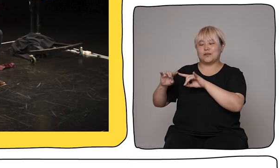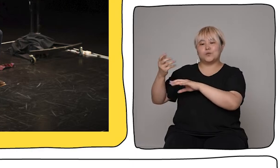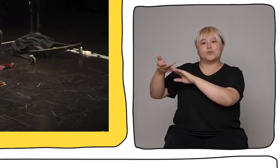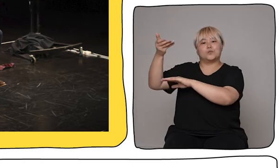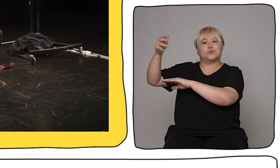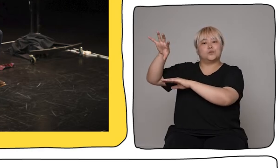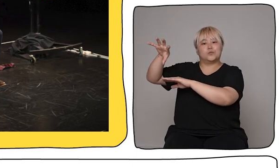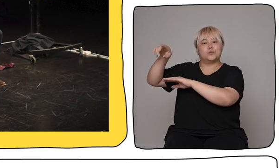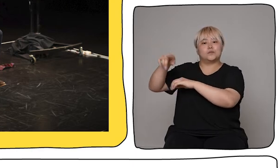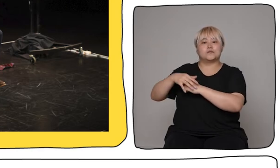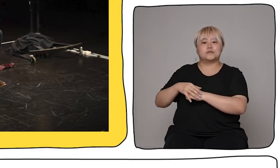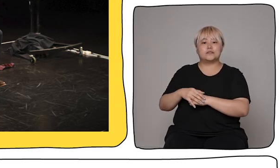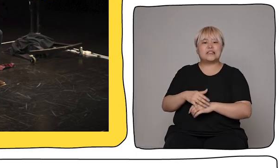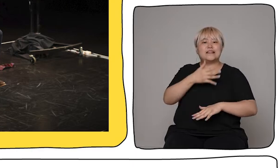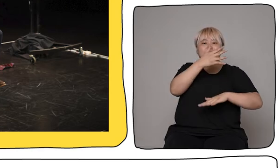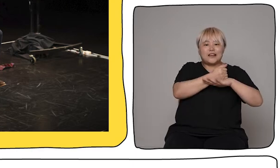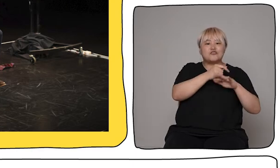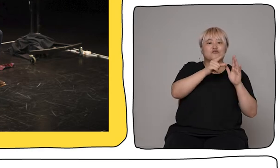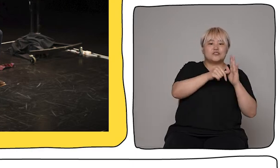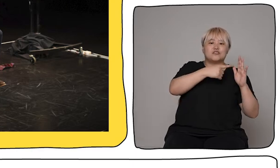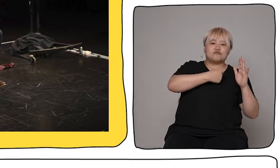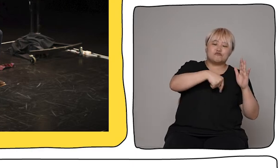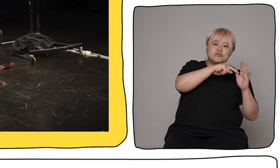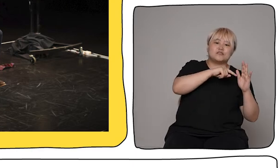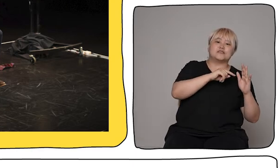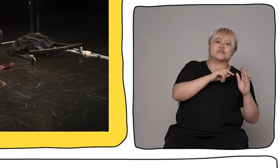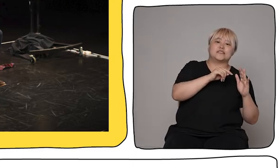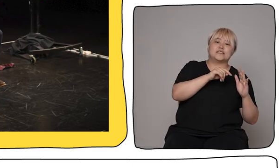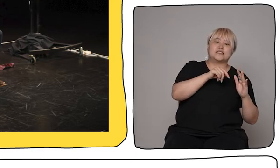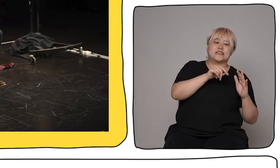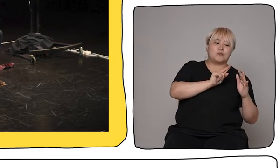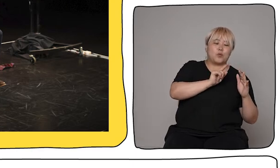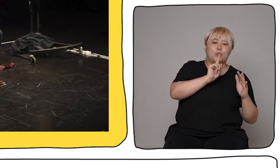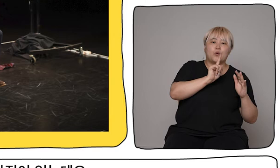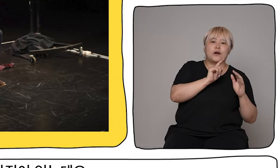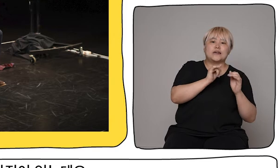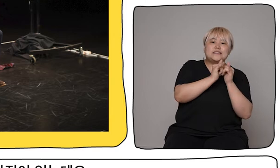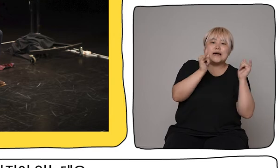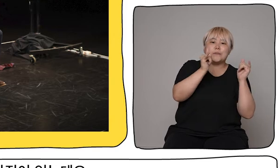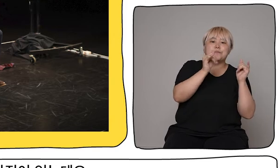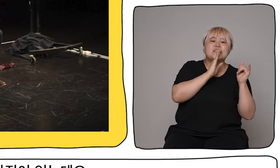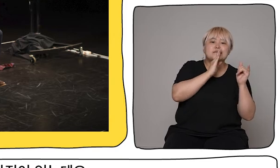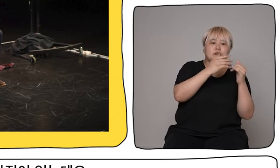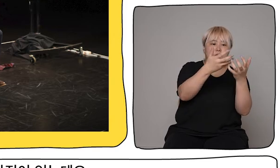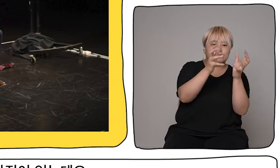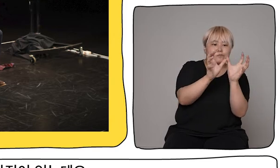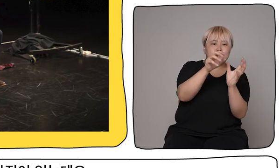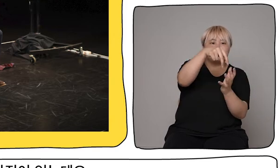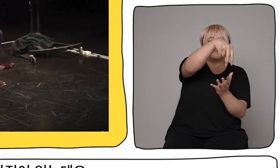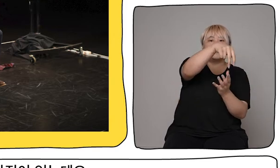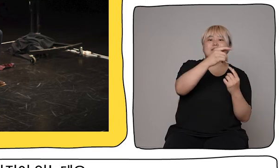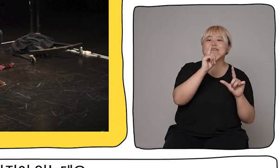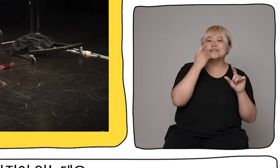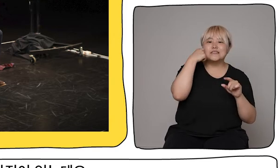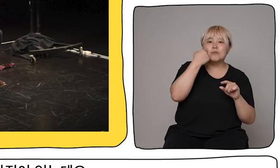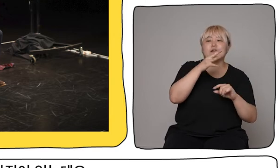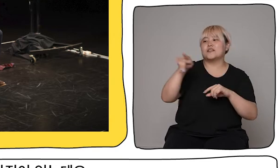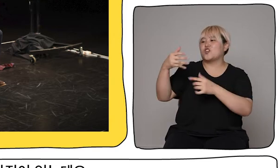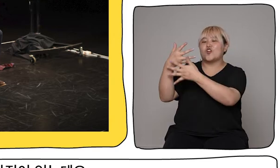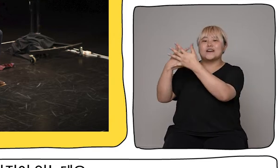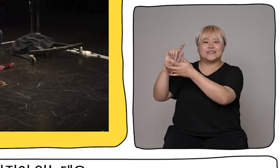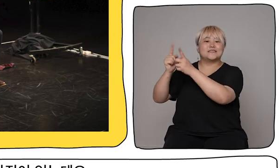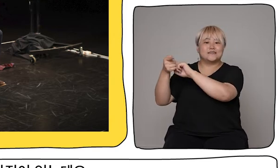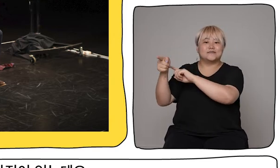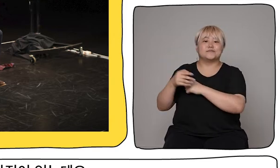reality projection that we were then later experimenting with. On the left we see two images. On the top we have an image of